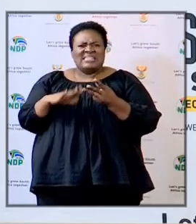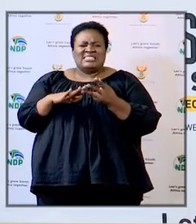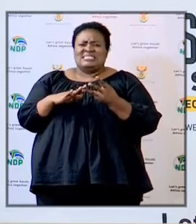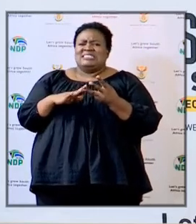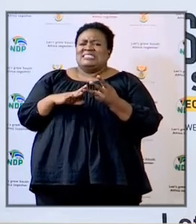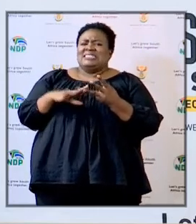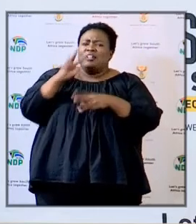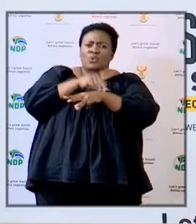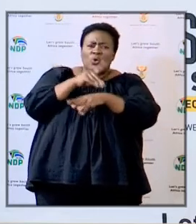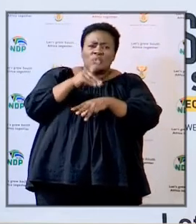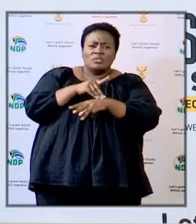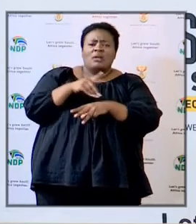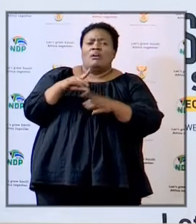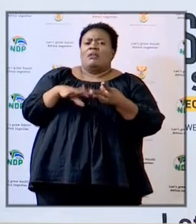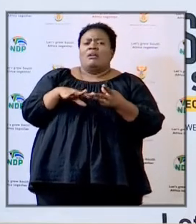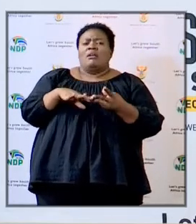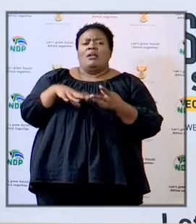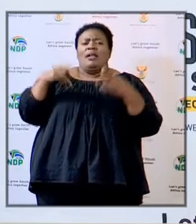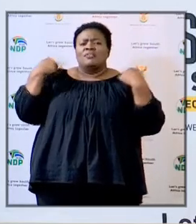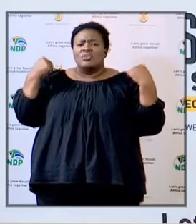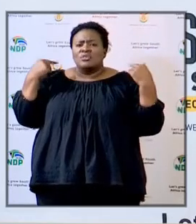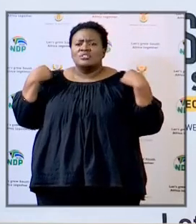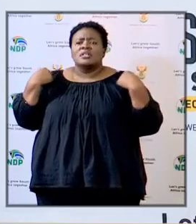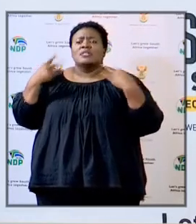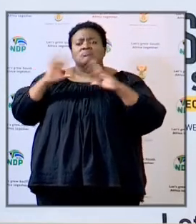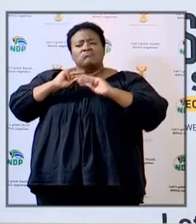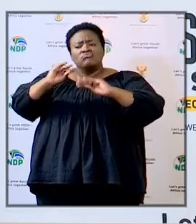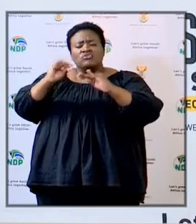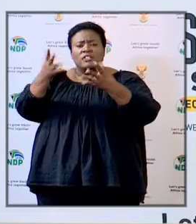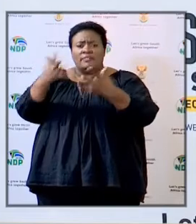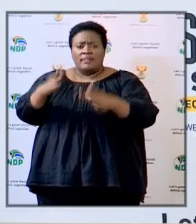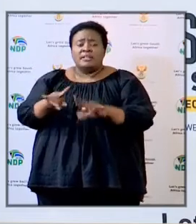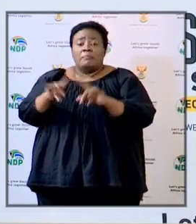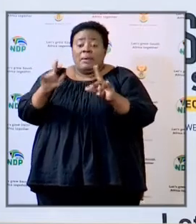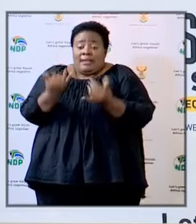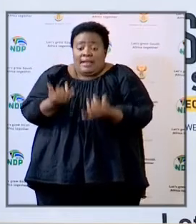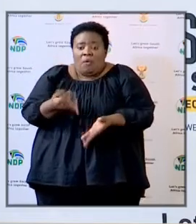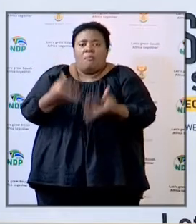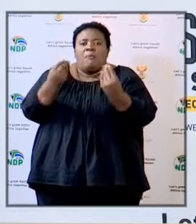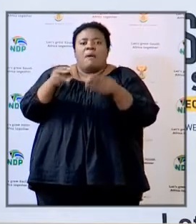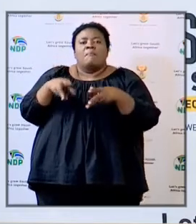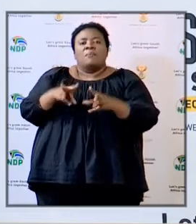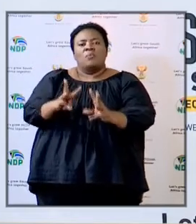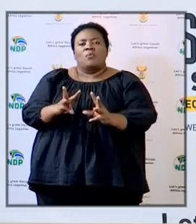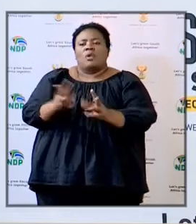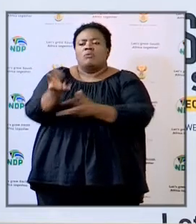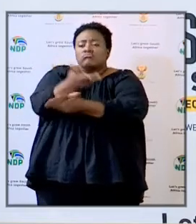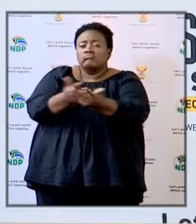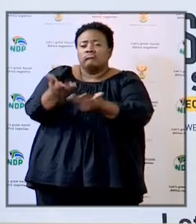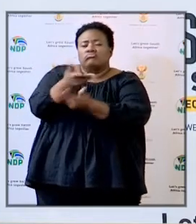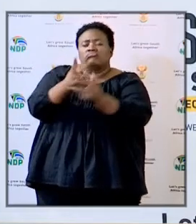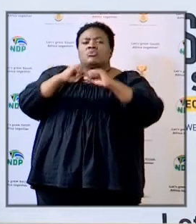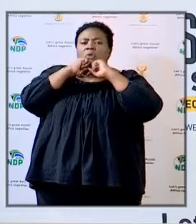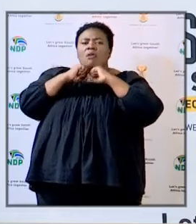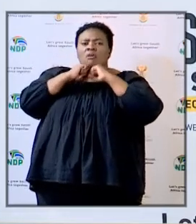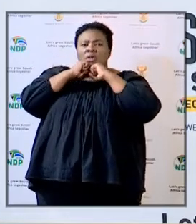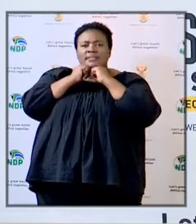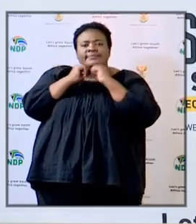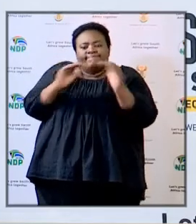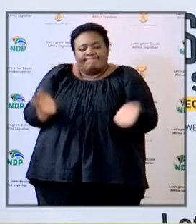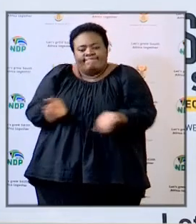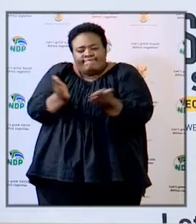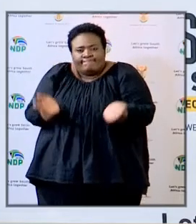practitioners so but now we'll find a way of engaging with parents and encourage them to